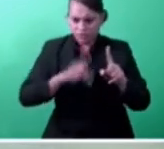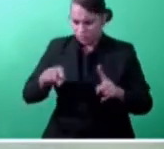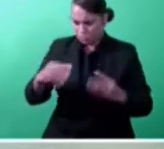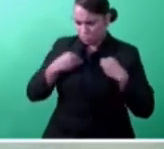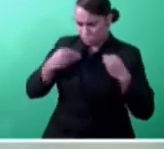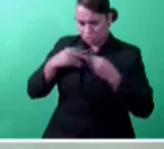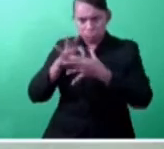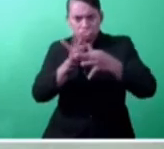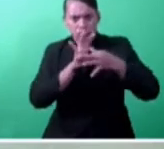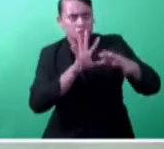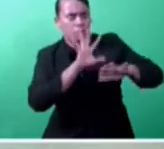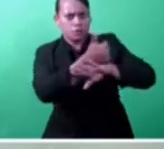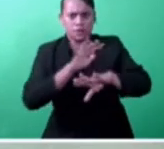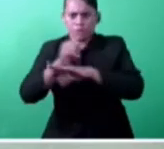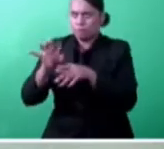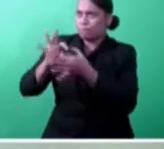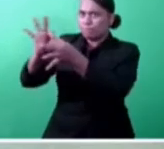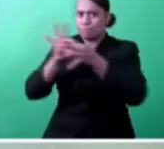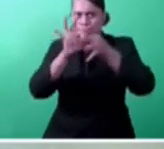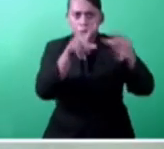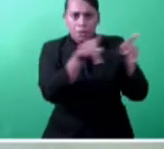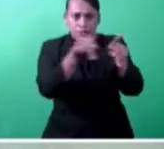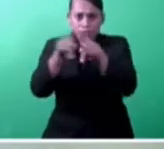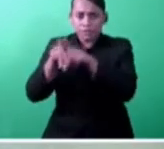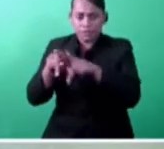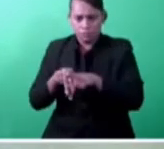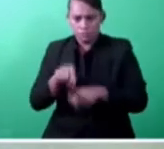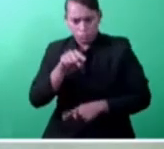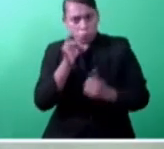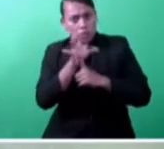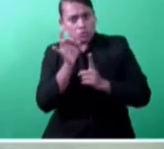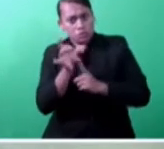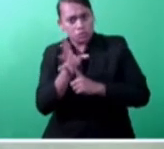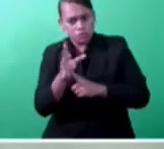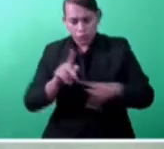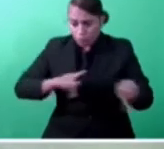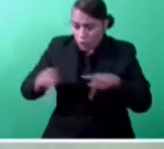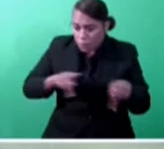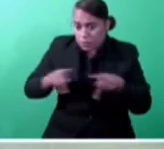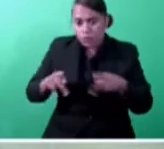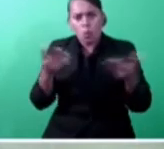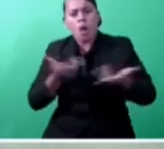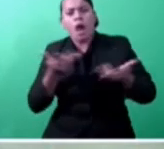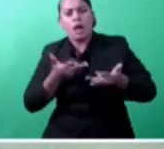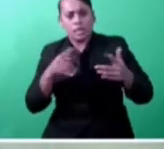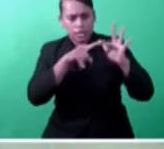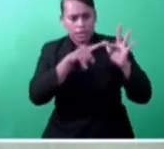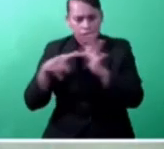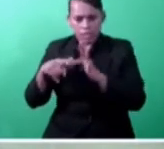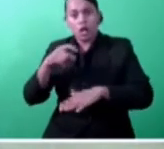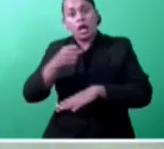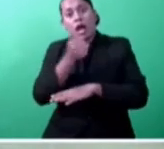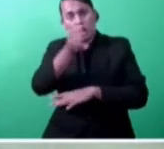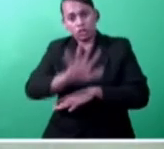to note that the overall message about the performance of countries in East Asia and Pacific region is